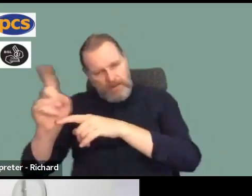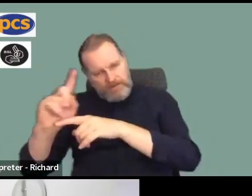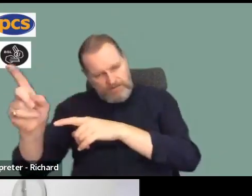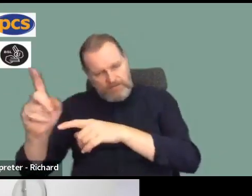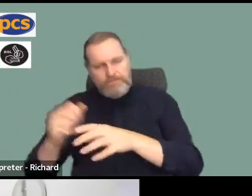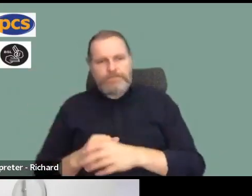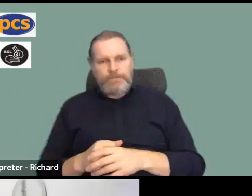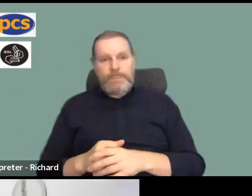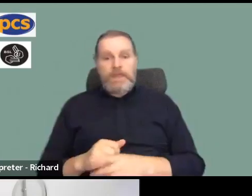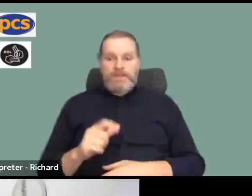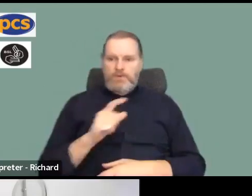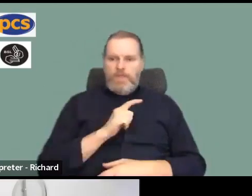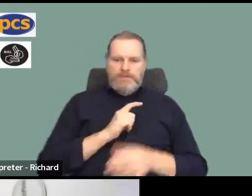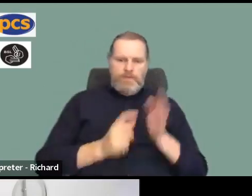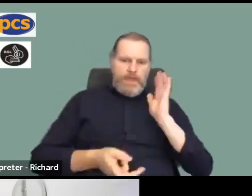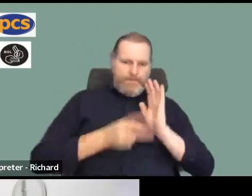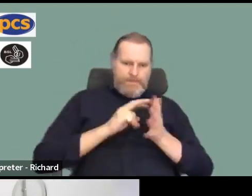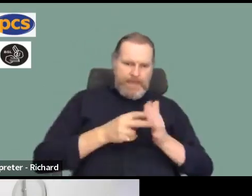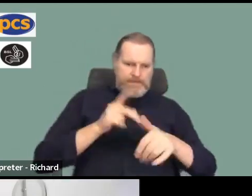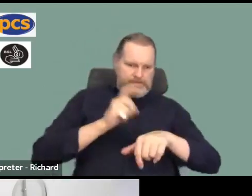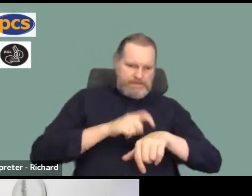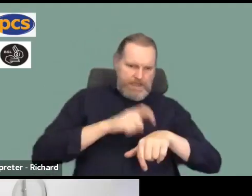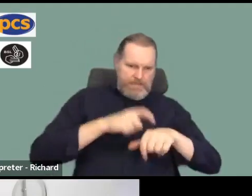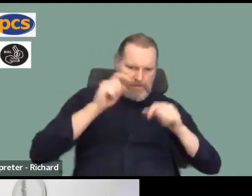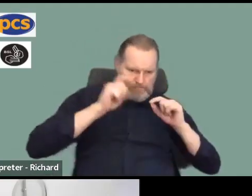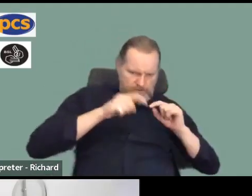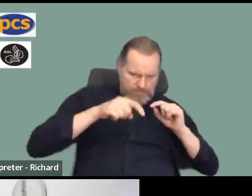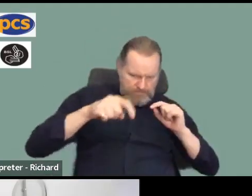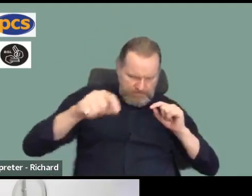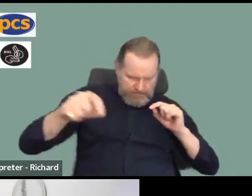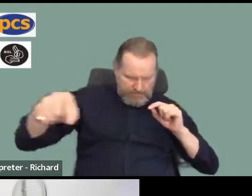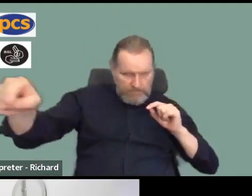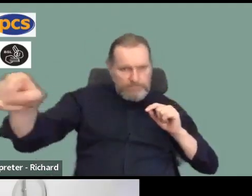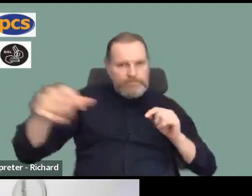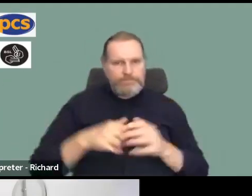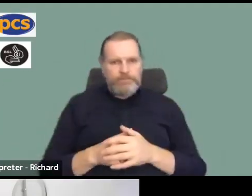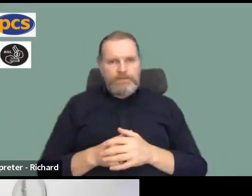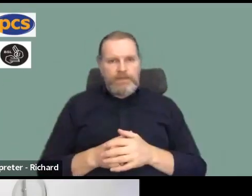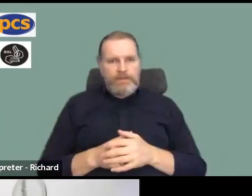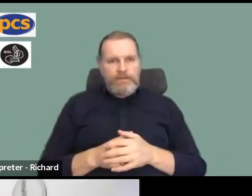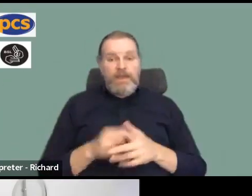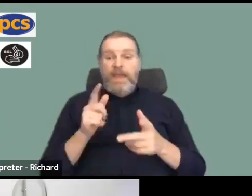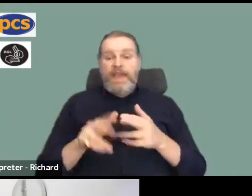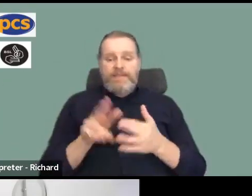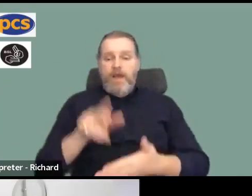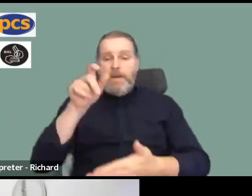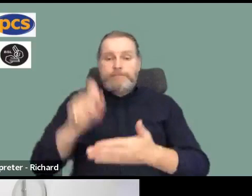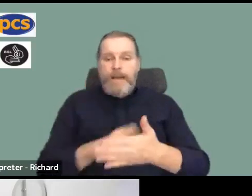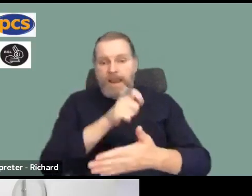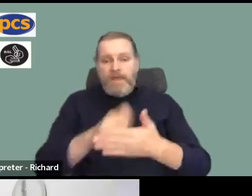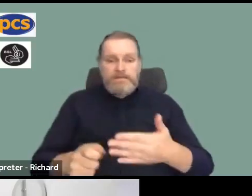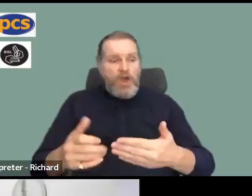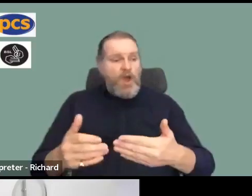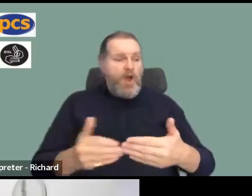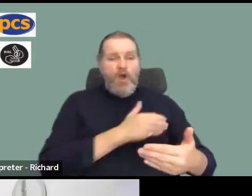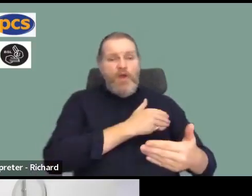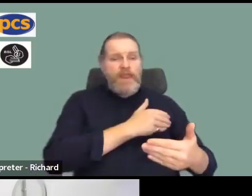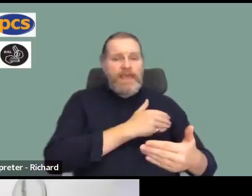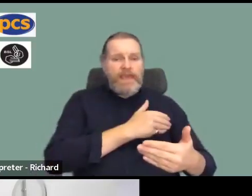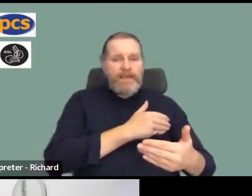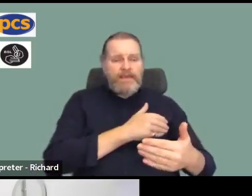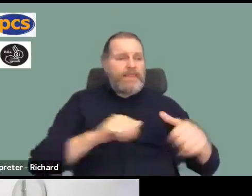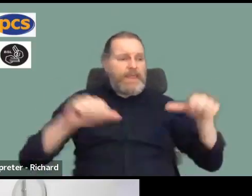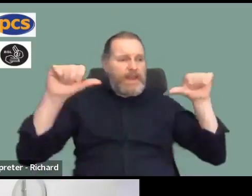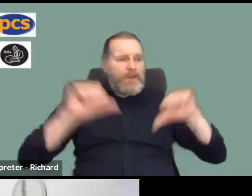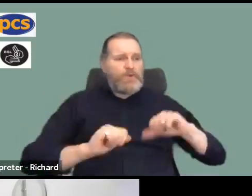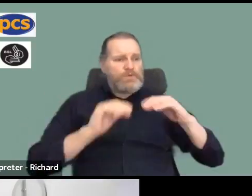the reason why we've done it. And to be honest, if we balloted earlier, and not won the ballot, that would have been the end of